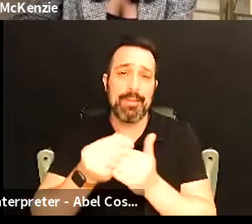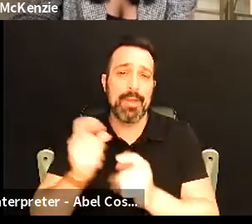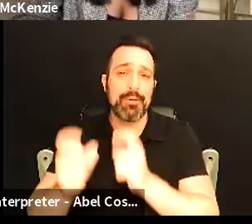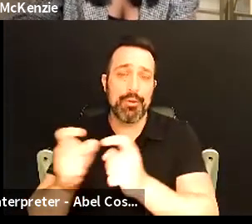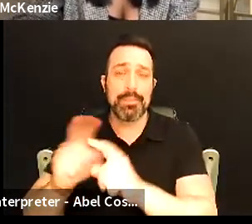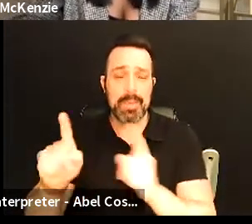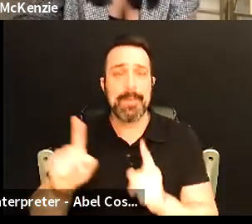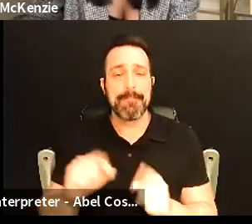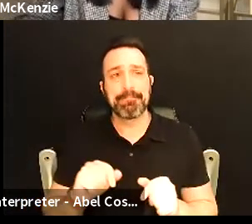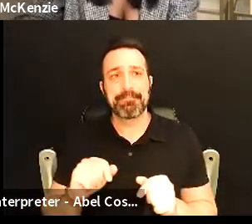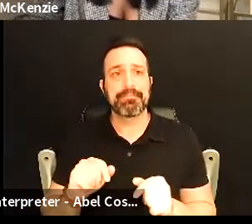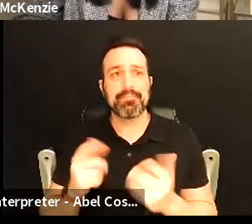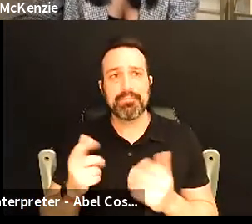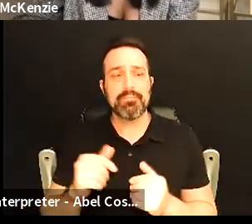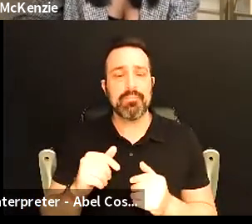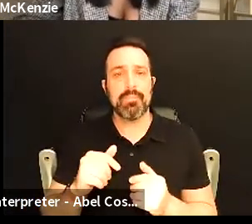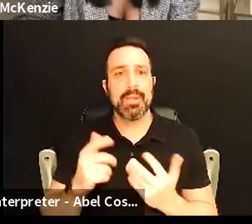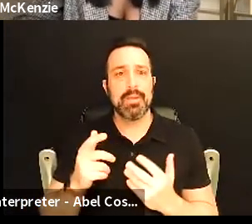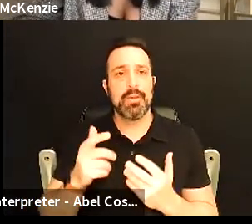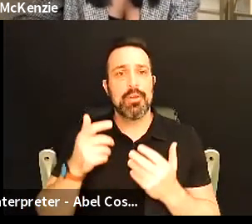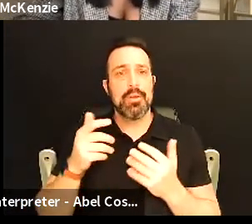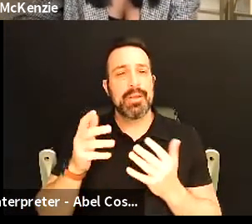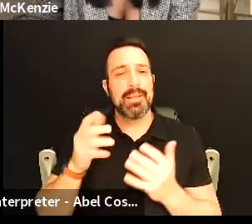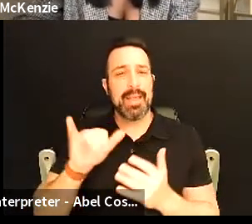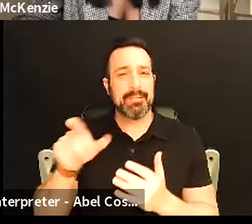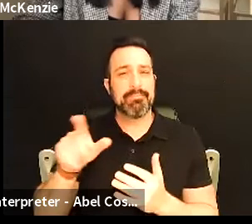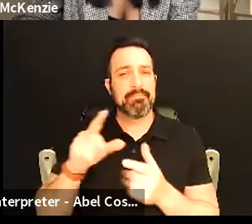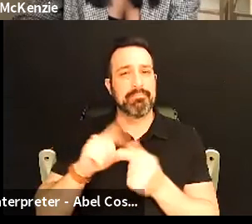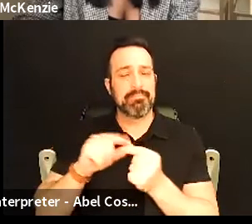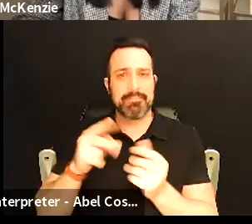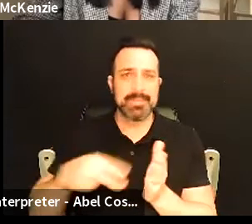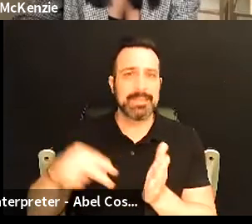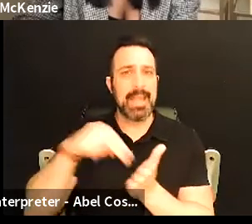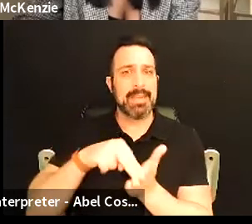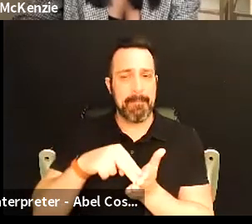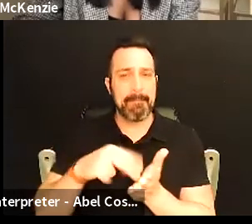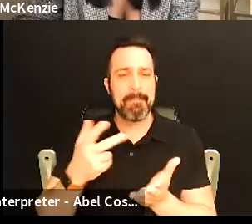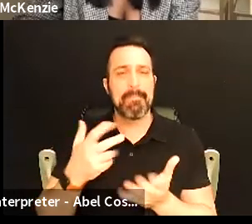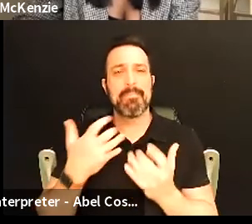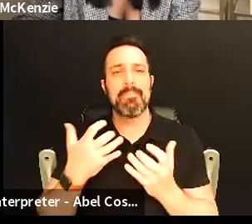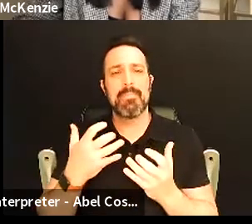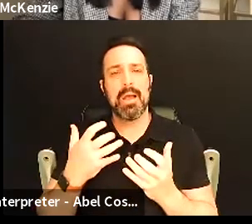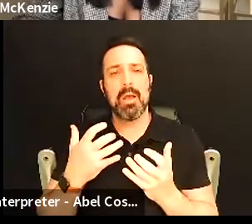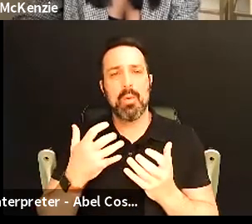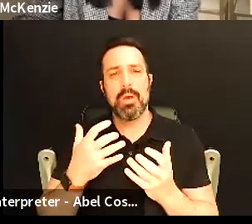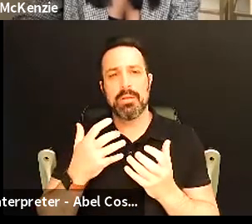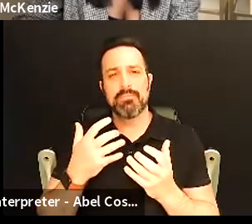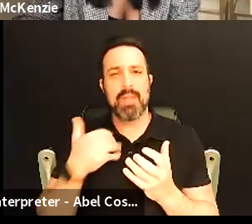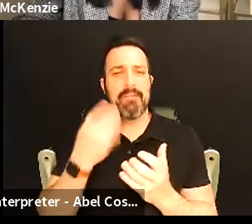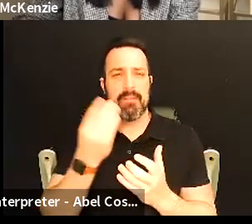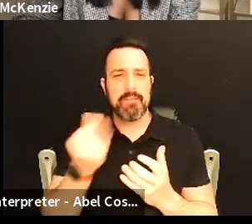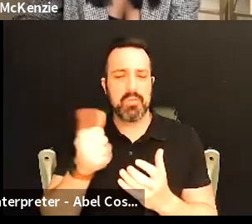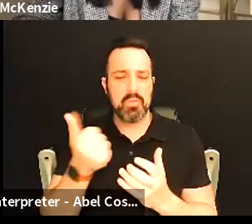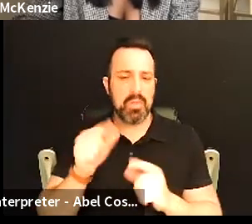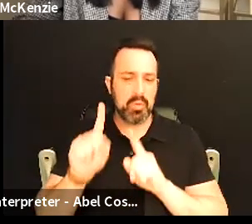say like to kind of you know parlay off of what dan said you know stand up um i do want to you know we're we're i have a few other